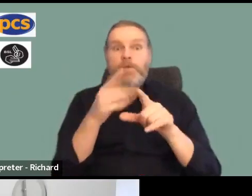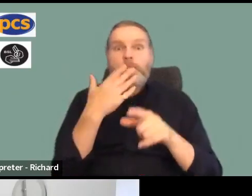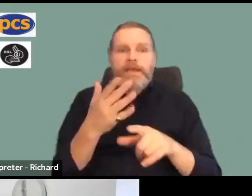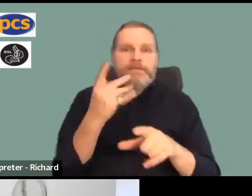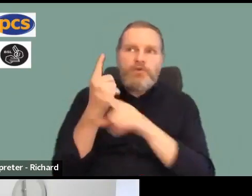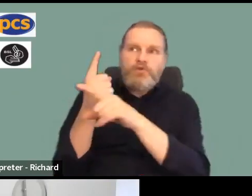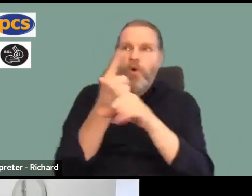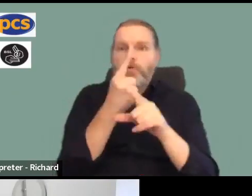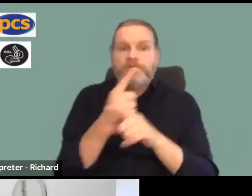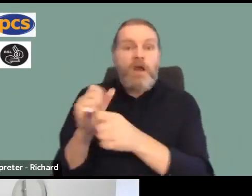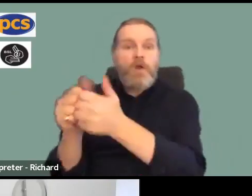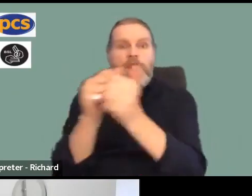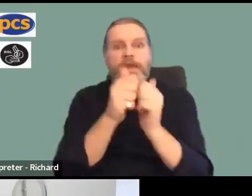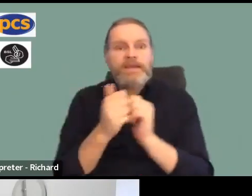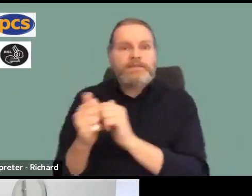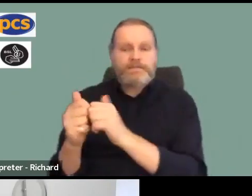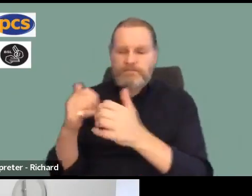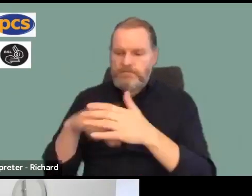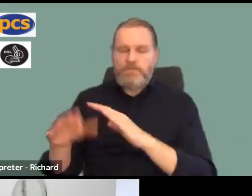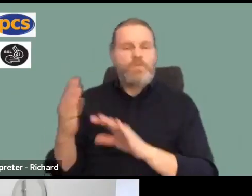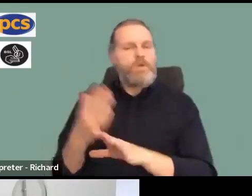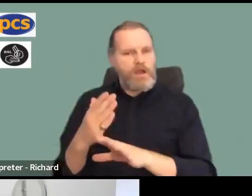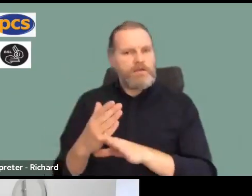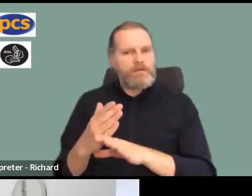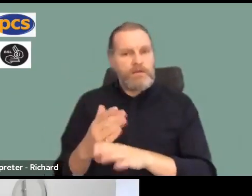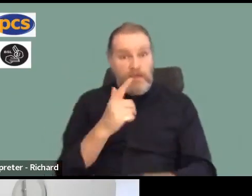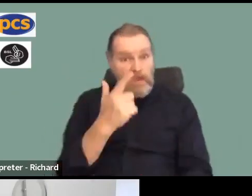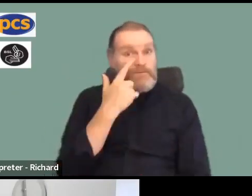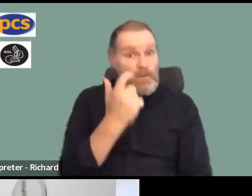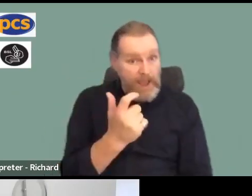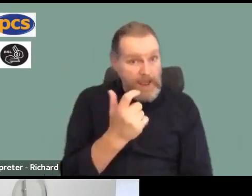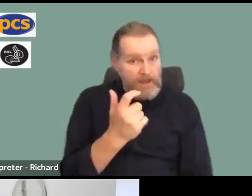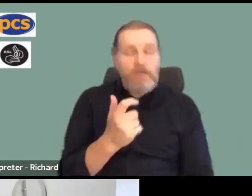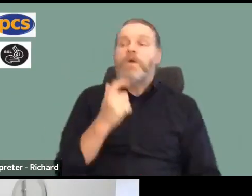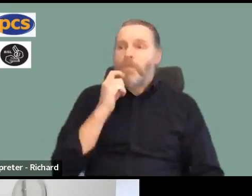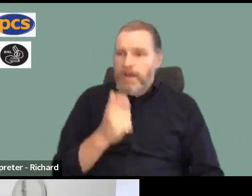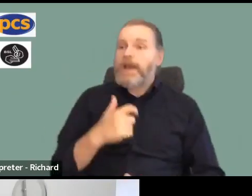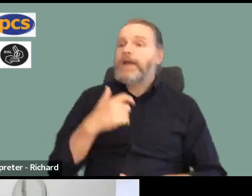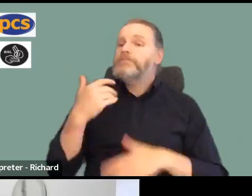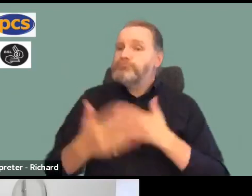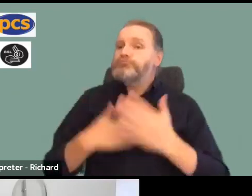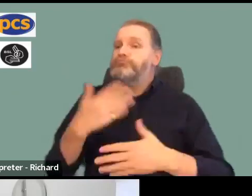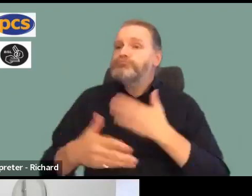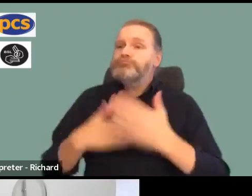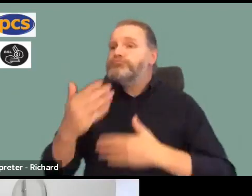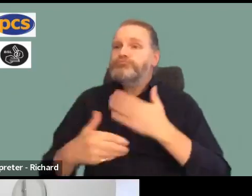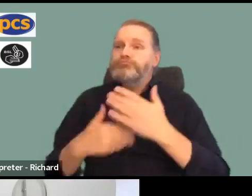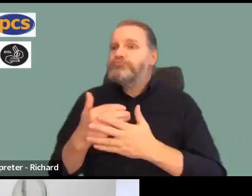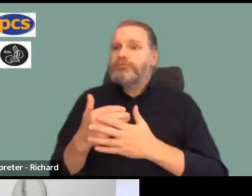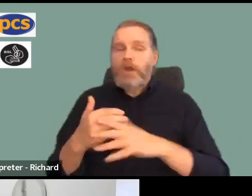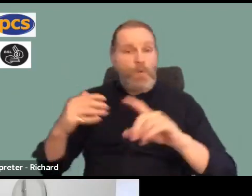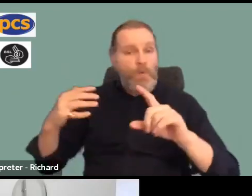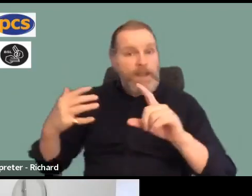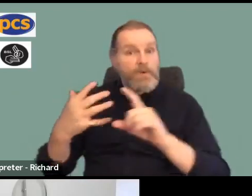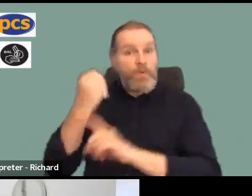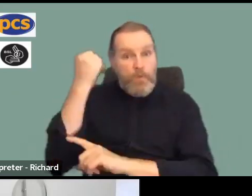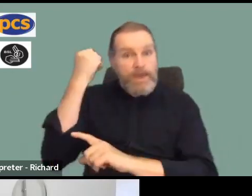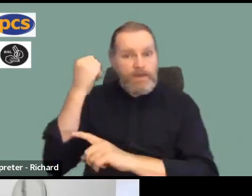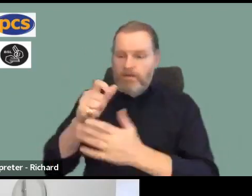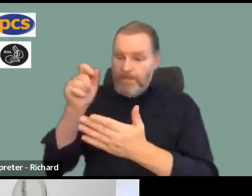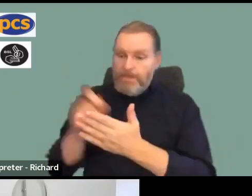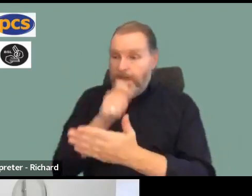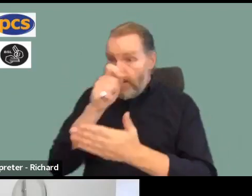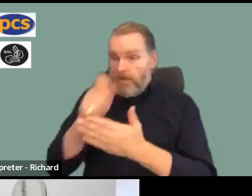If we do all of that, we can get to the end of this ballot period, win the ballot right across all of our membership areas,